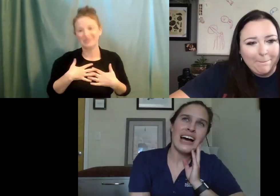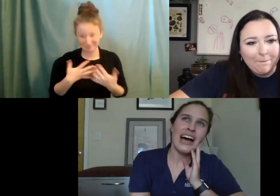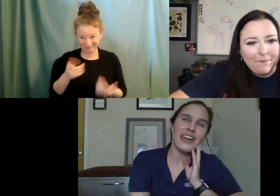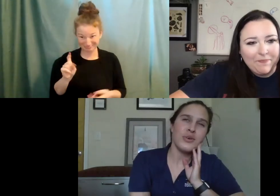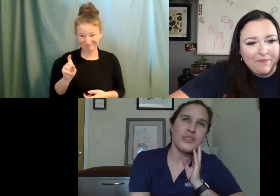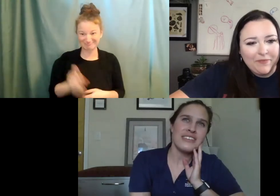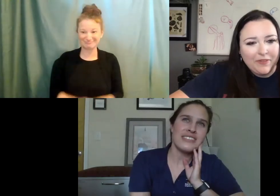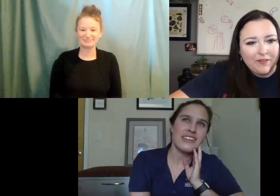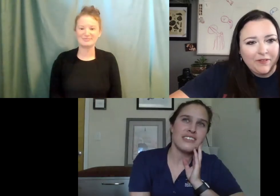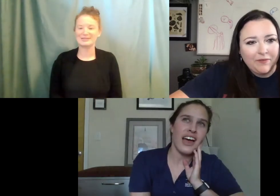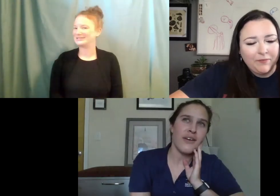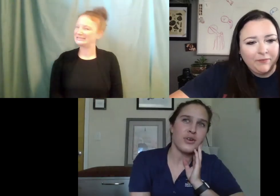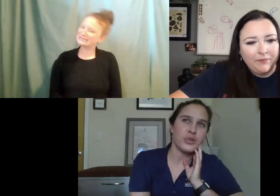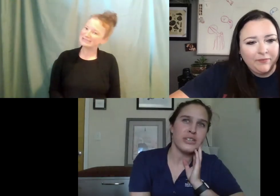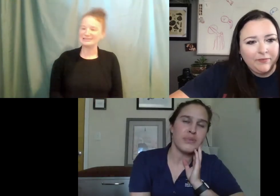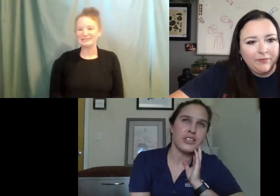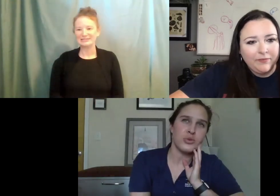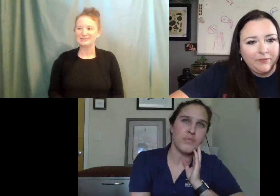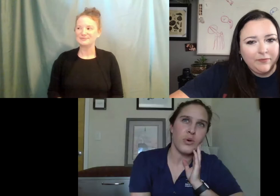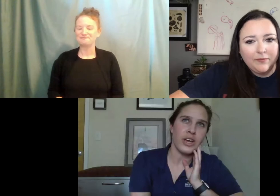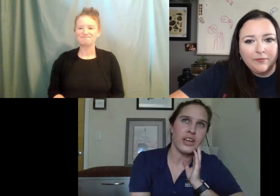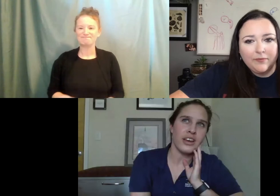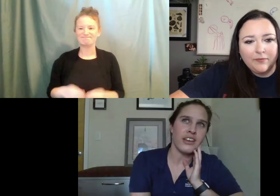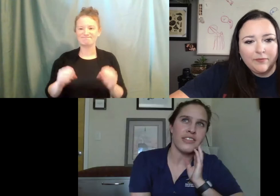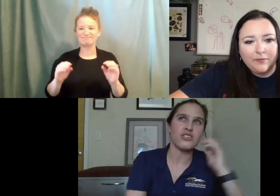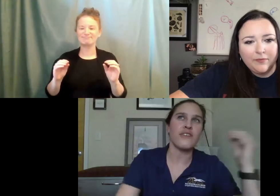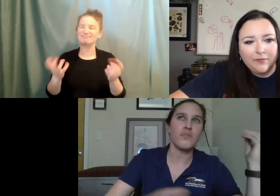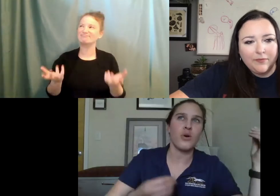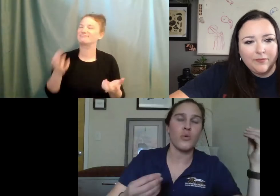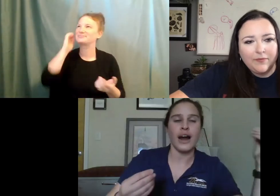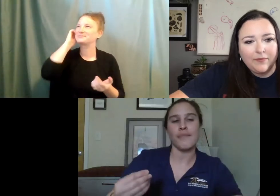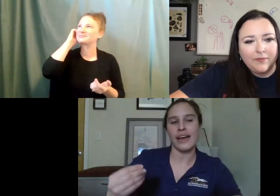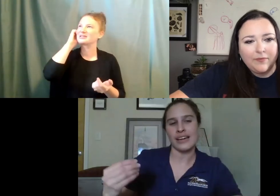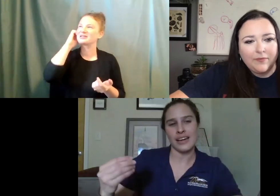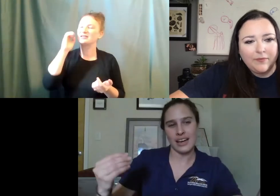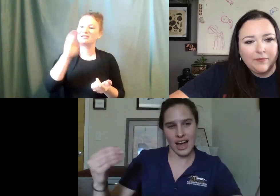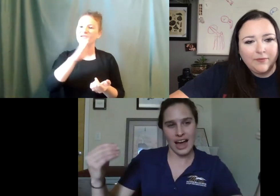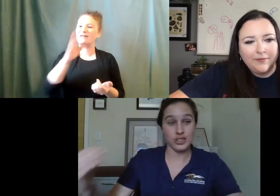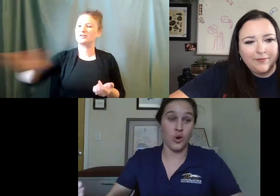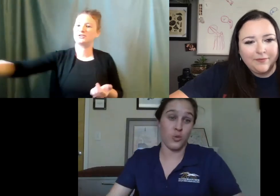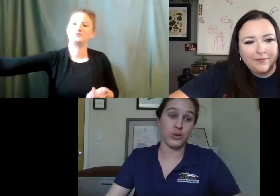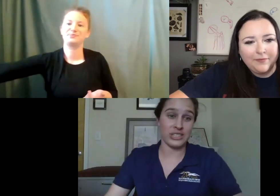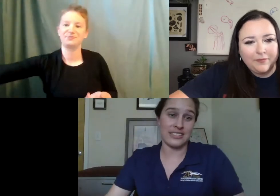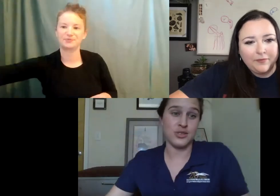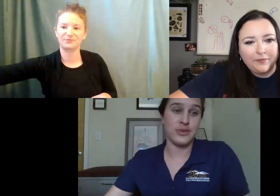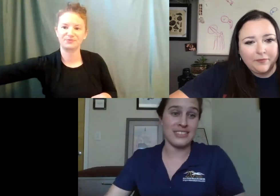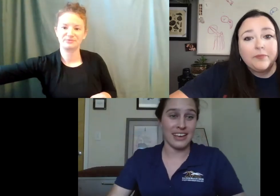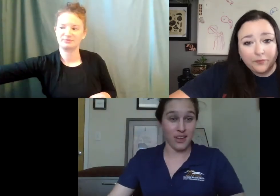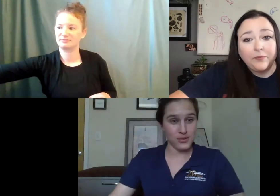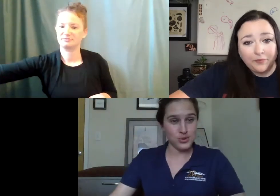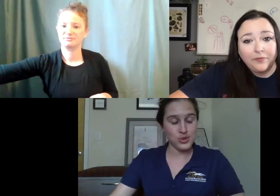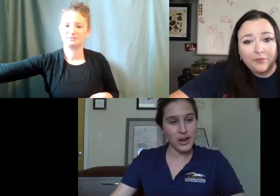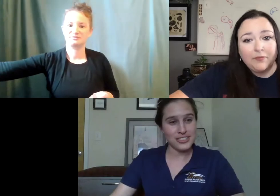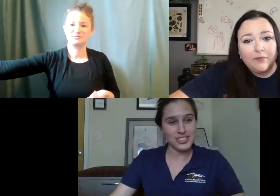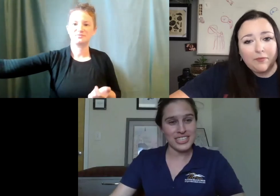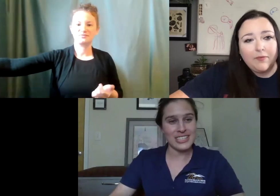Um, I don't think there's ever really been to a point. There's never a point where I'm like, I don't want to release you because